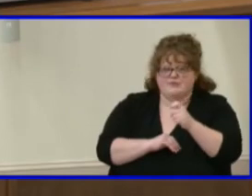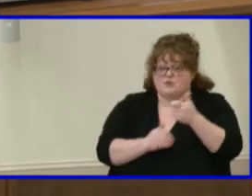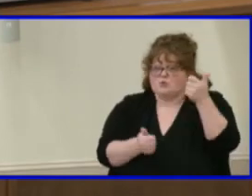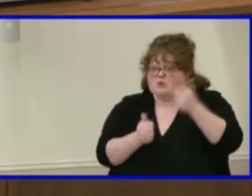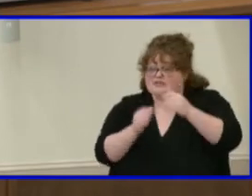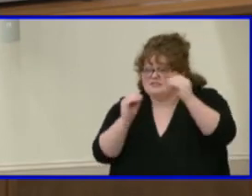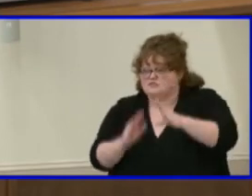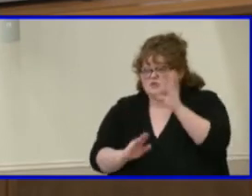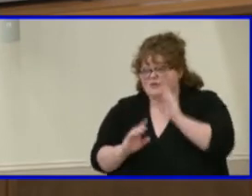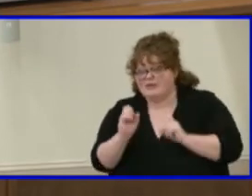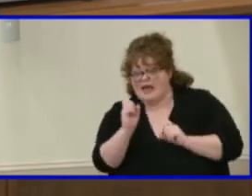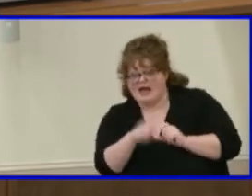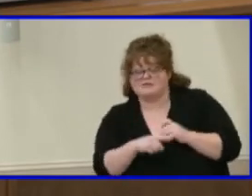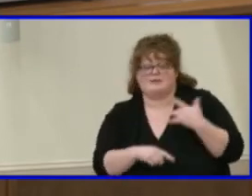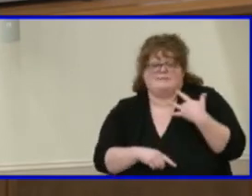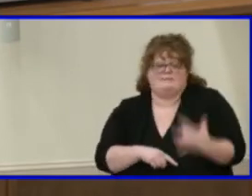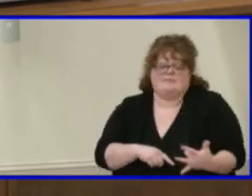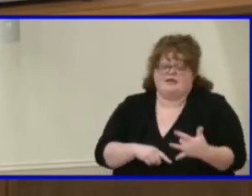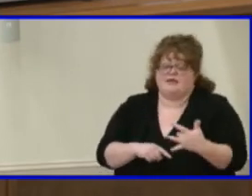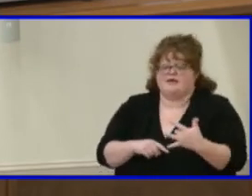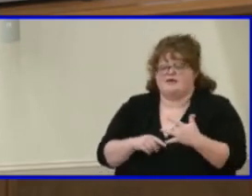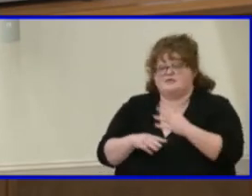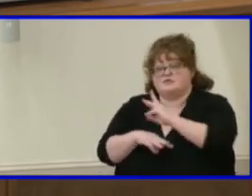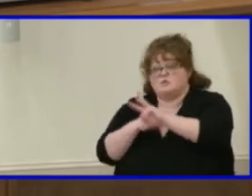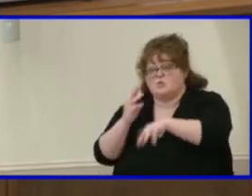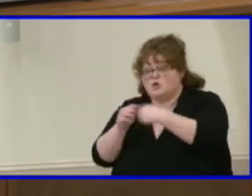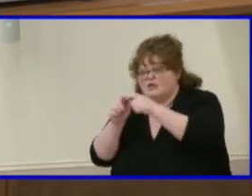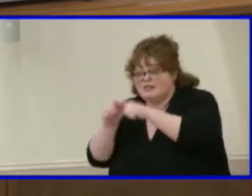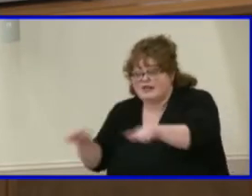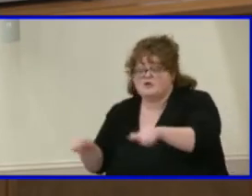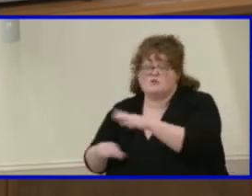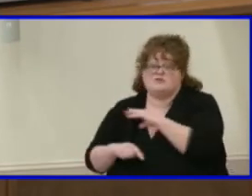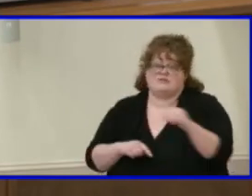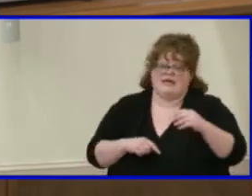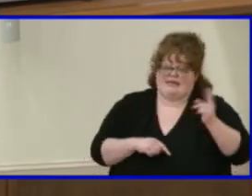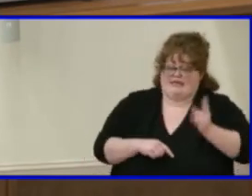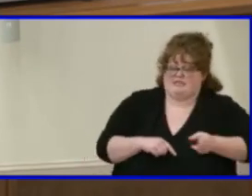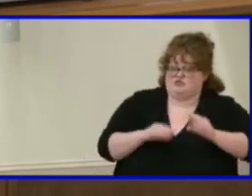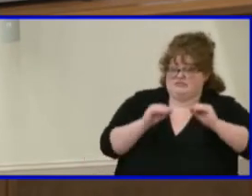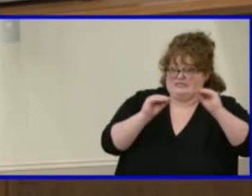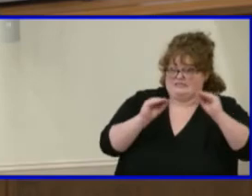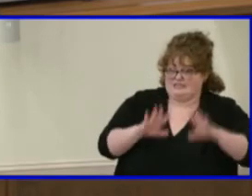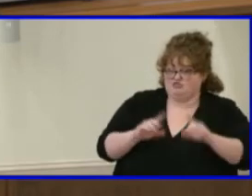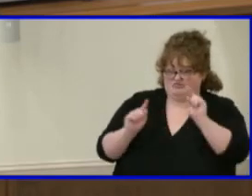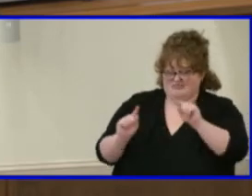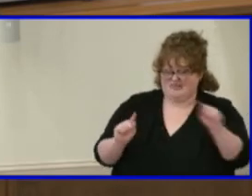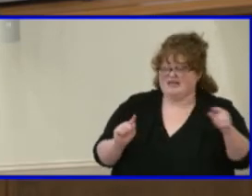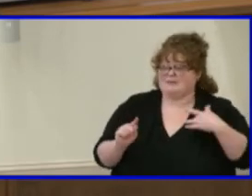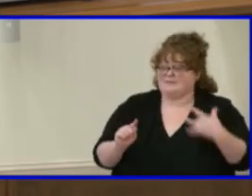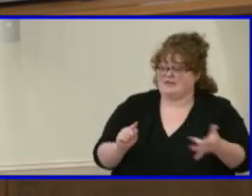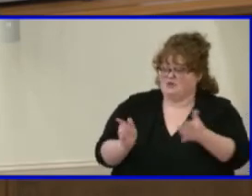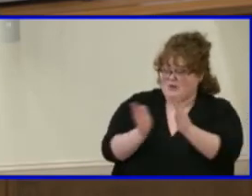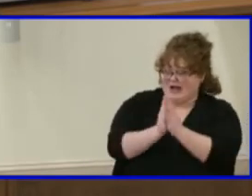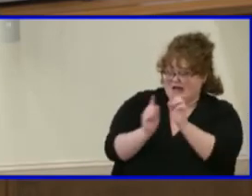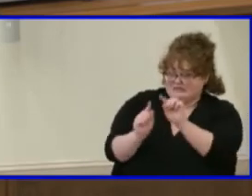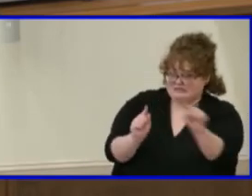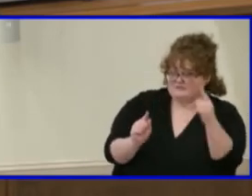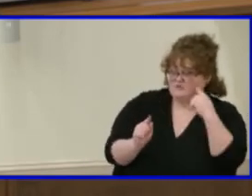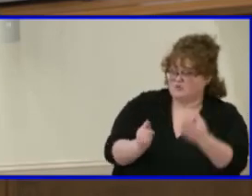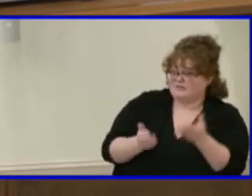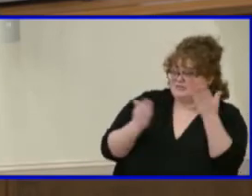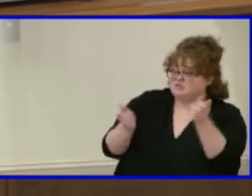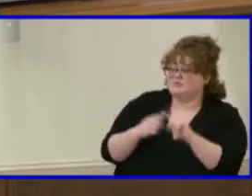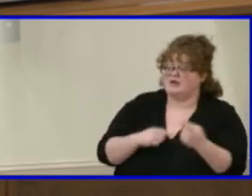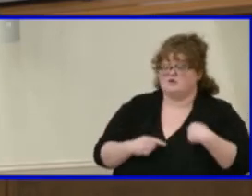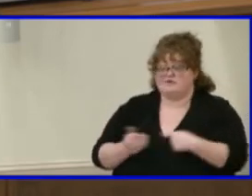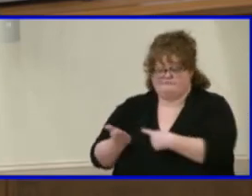your history teachers at the middle school levels for seventh and eighth grades. So we have had some conversation and discussion about, you know, outreach to teachers